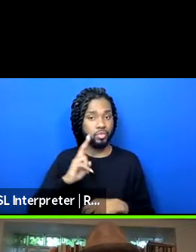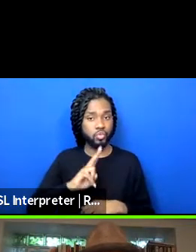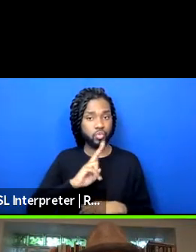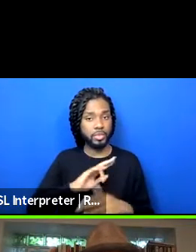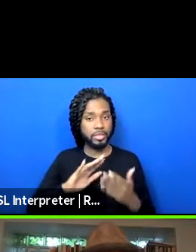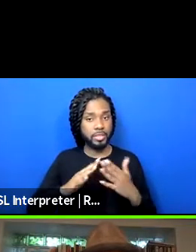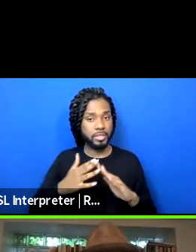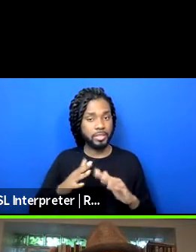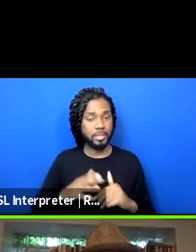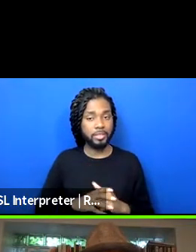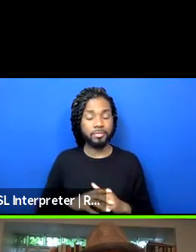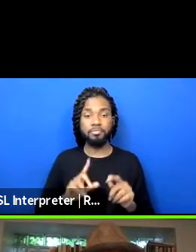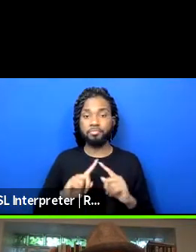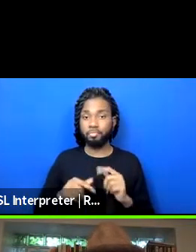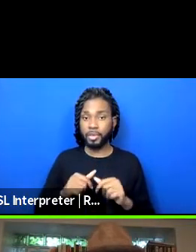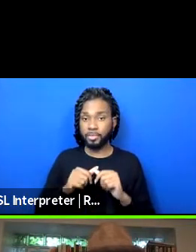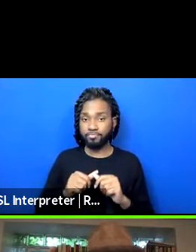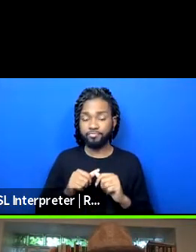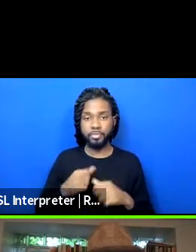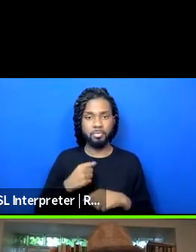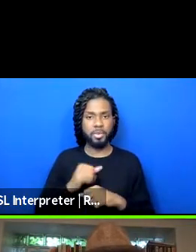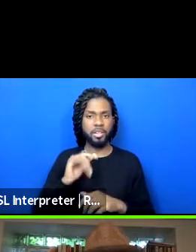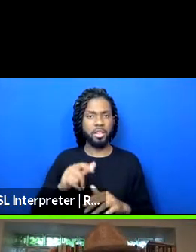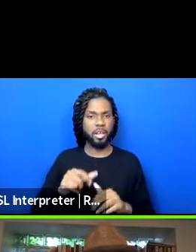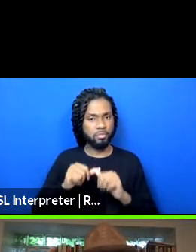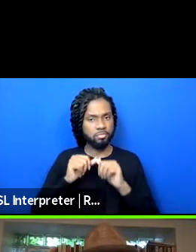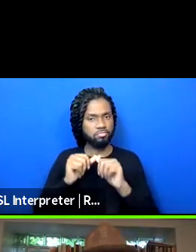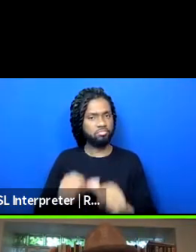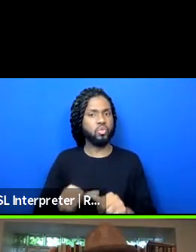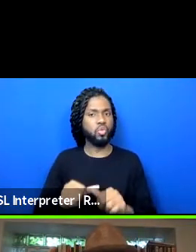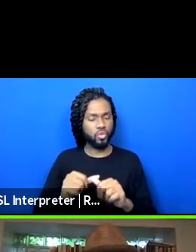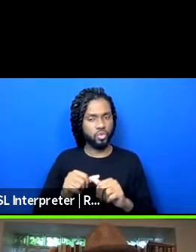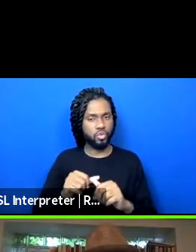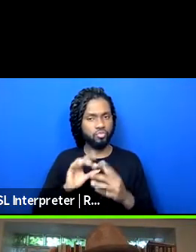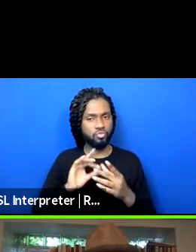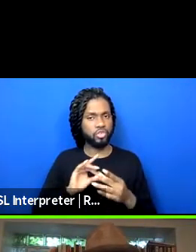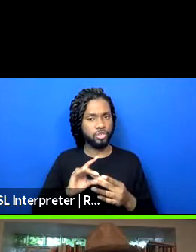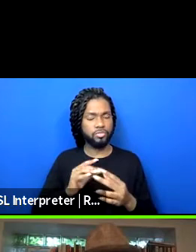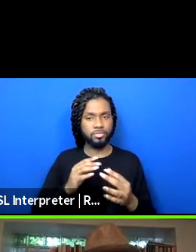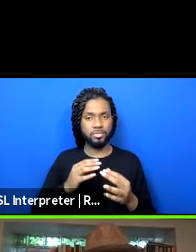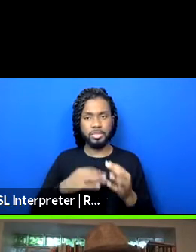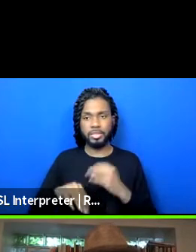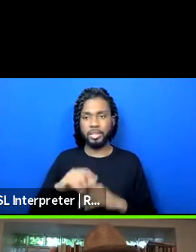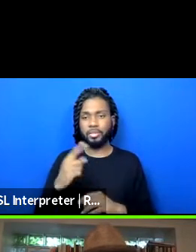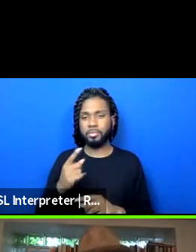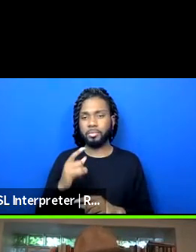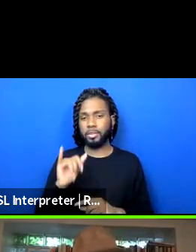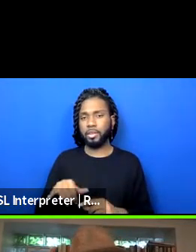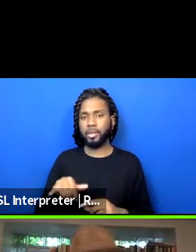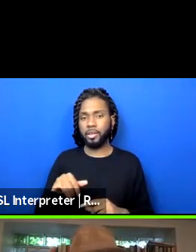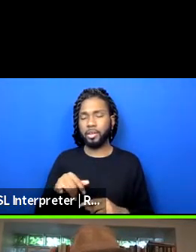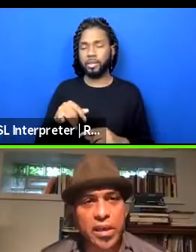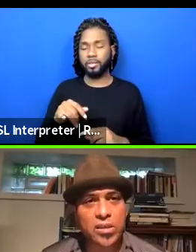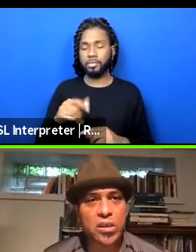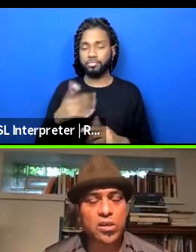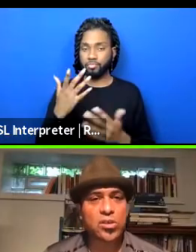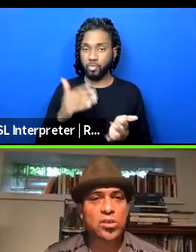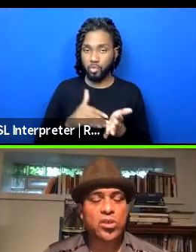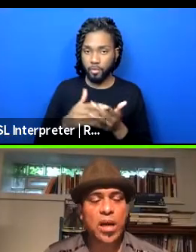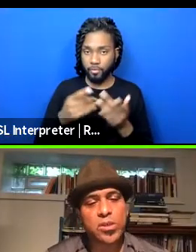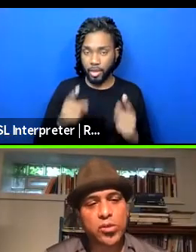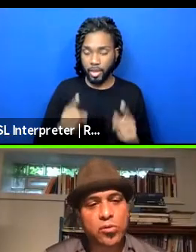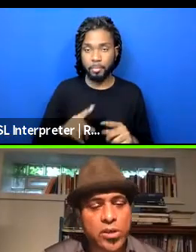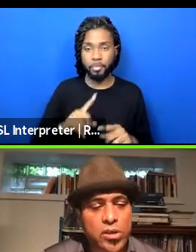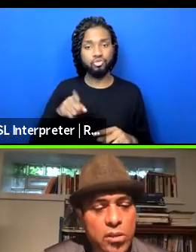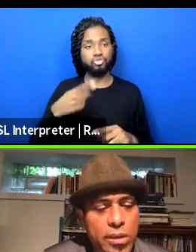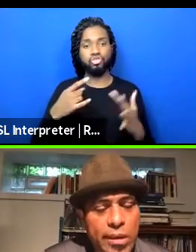but continue to, to make it a long-term relationship as opposed to, you know, something that is, which is often the case, uh, just